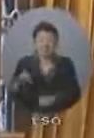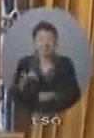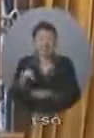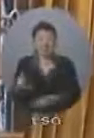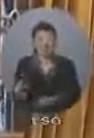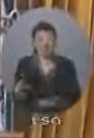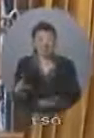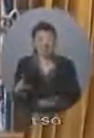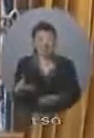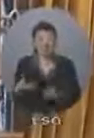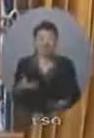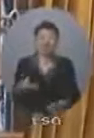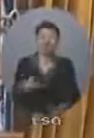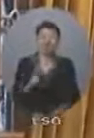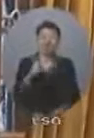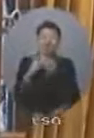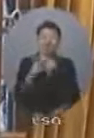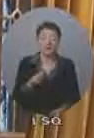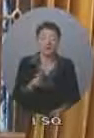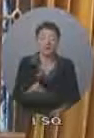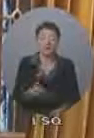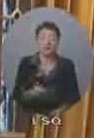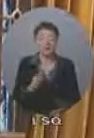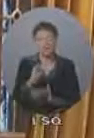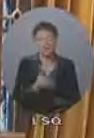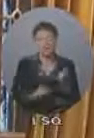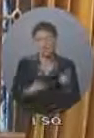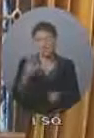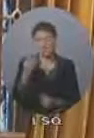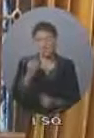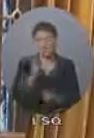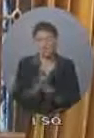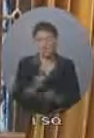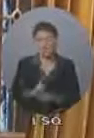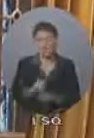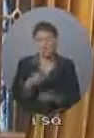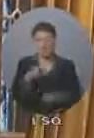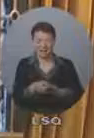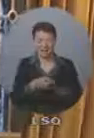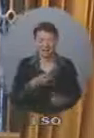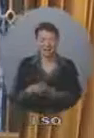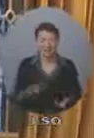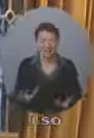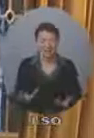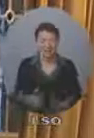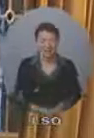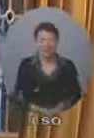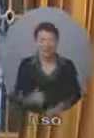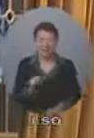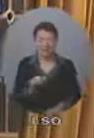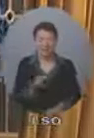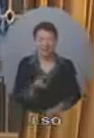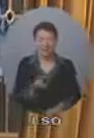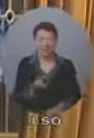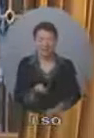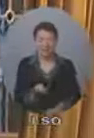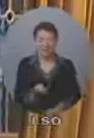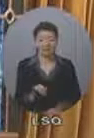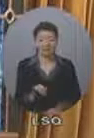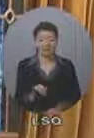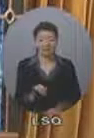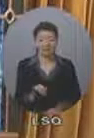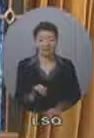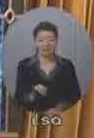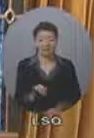CEDA was four months past its own deadline, waiting for a media event to announce the Muskoka Initiative Funding. The